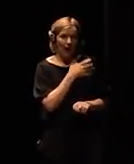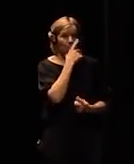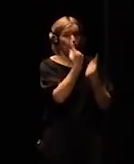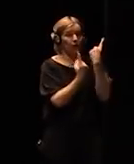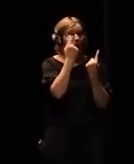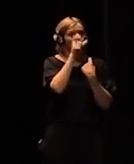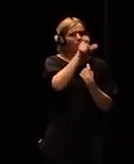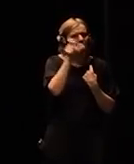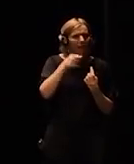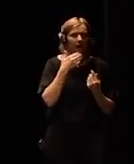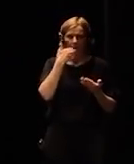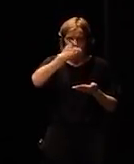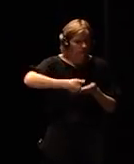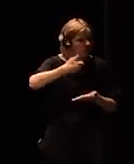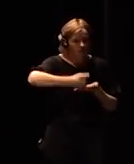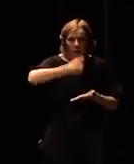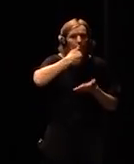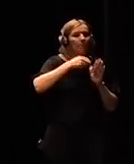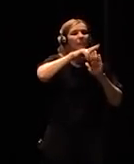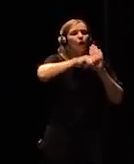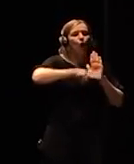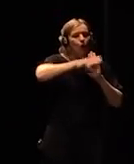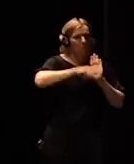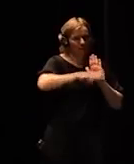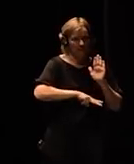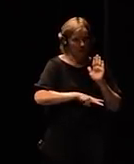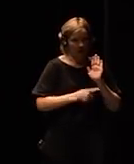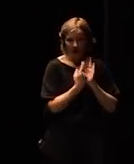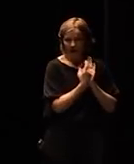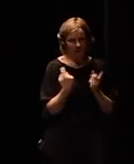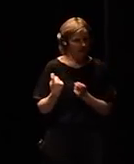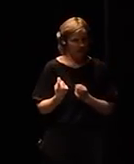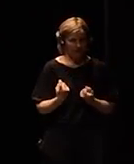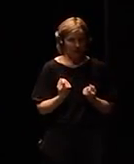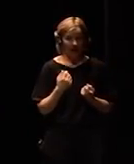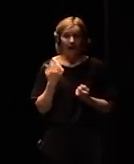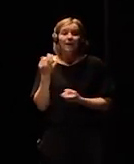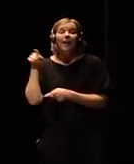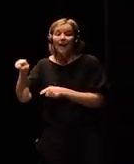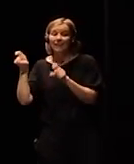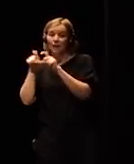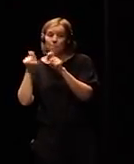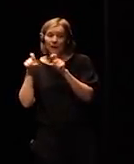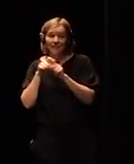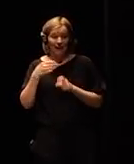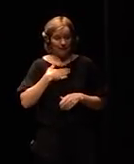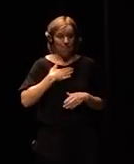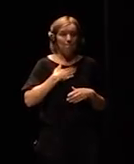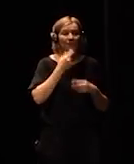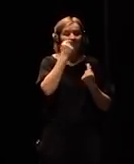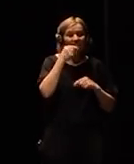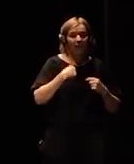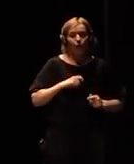if we should let the tech companies have this debate. I mean, think about this for a second. Who is in charge of